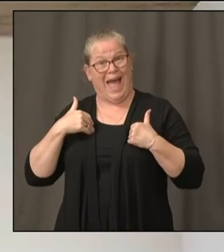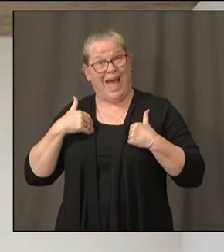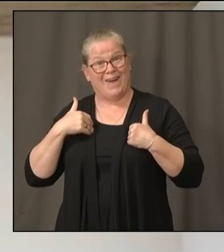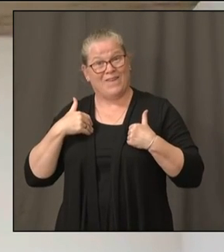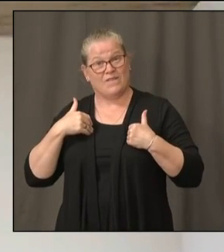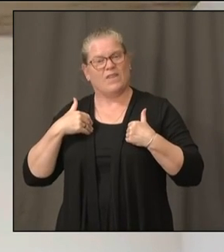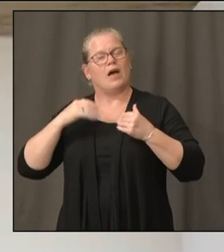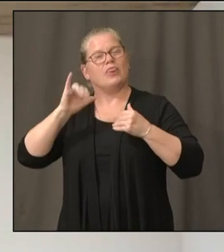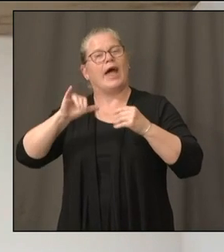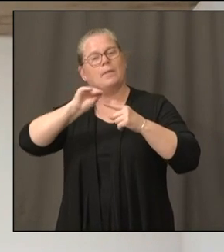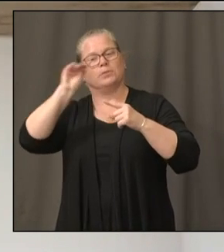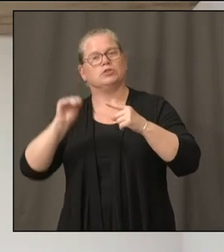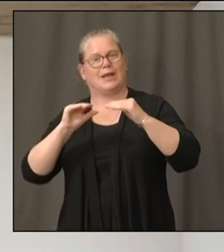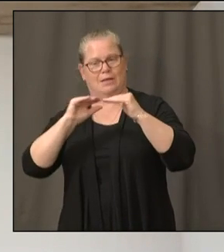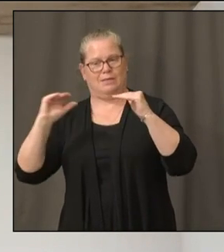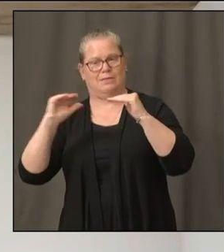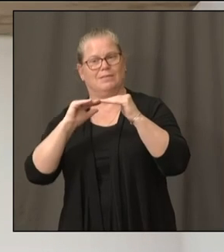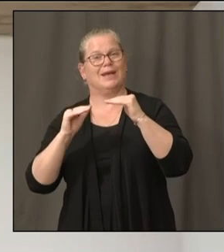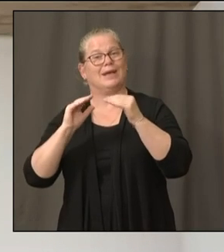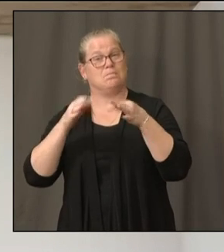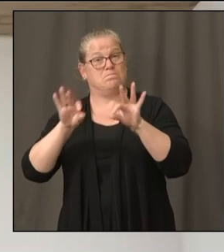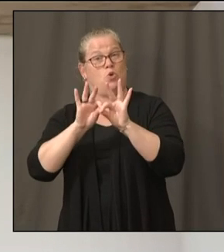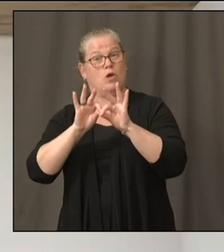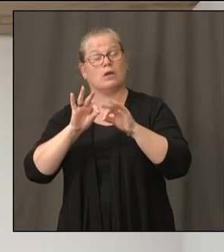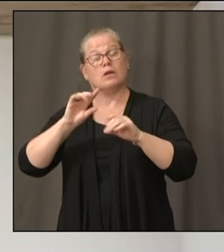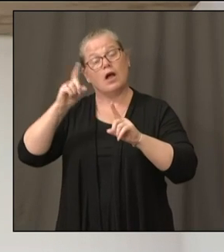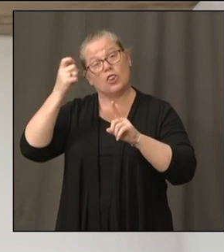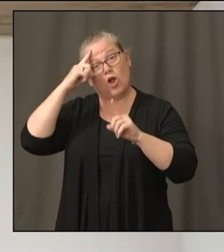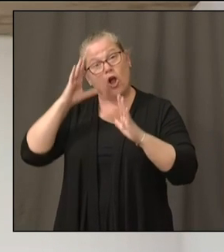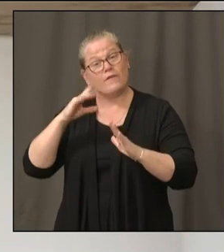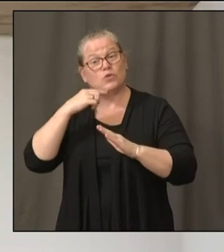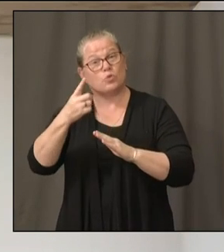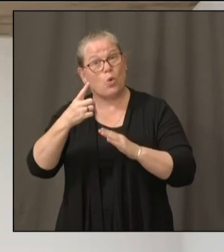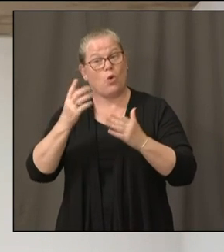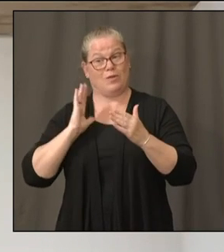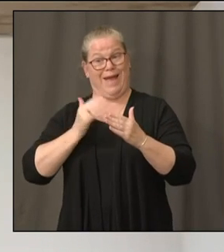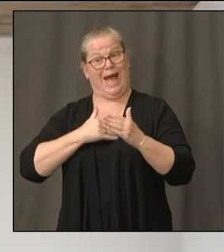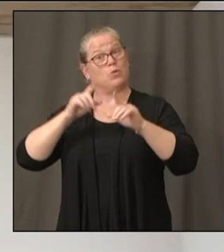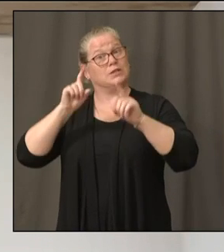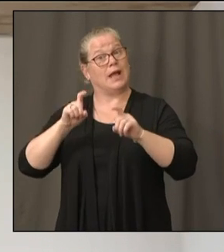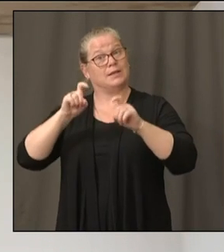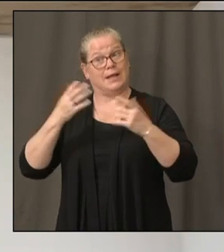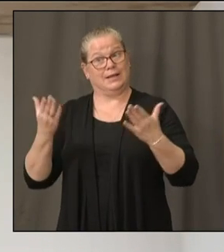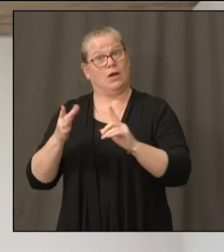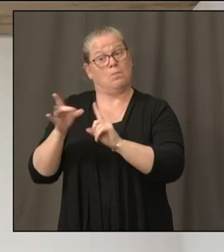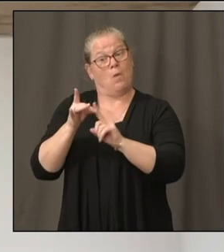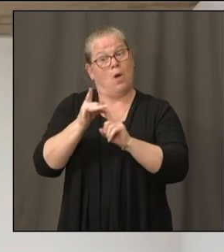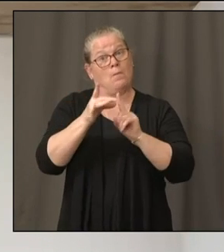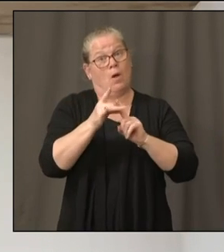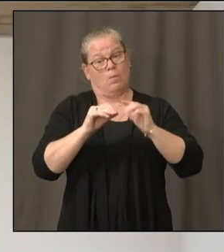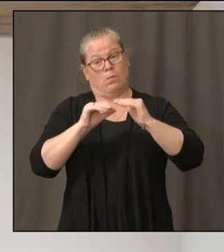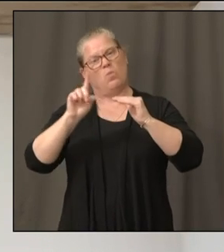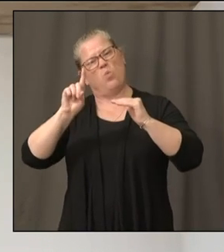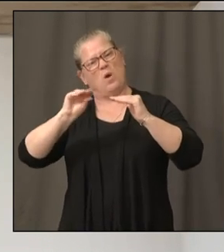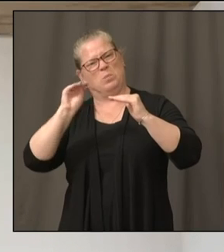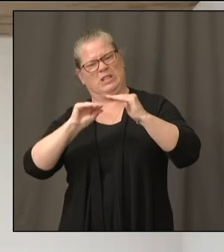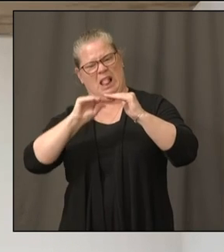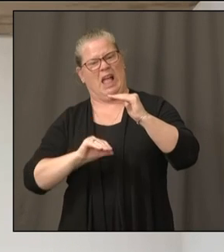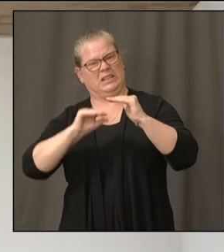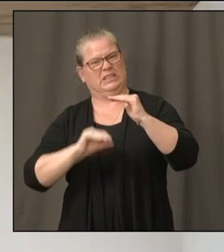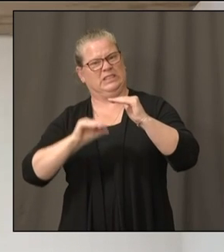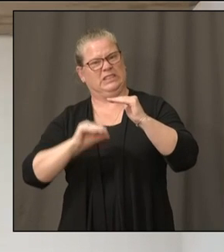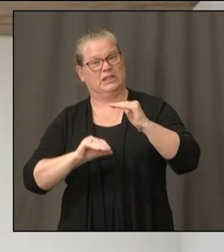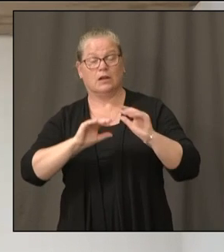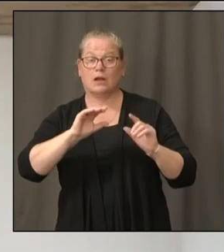are positive here in Connecticut. In parts of Florida right now, the percentage of positive tests is over 20%.